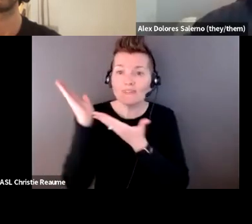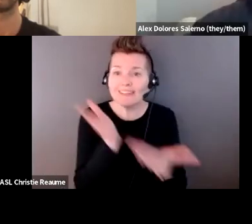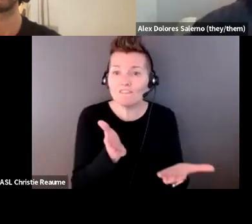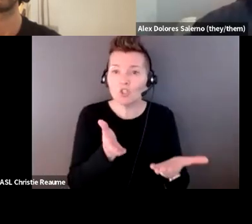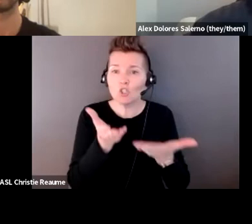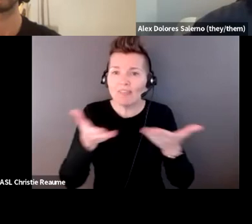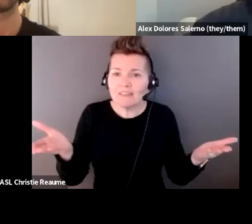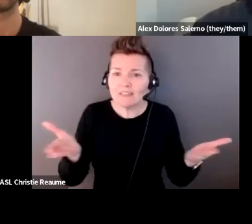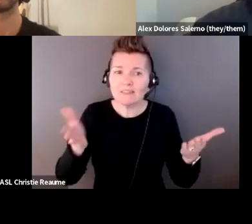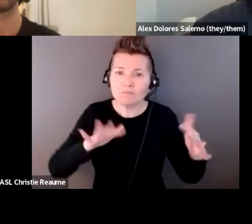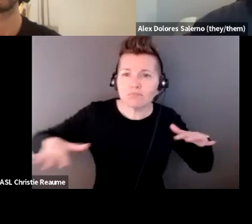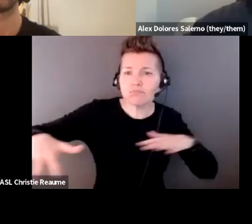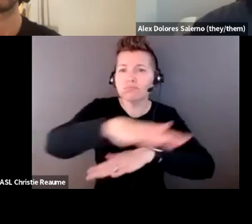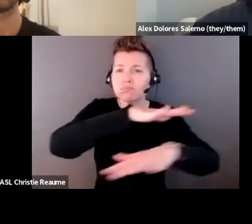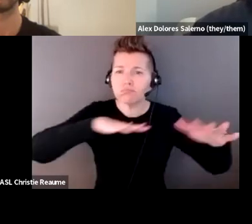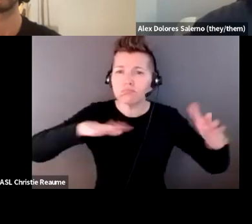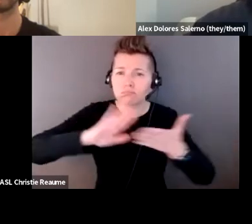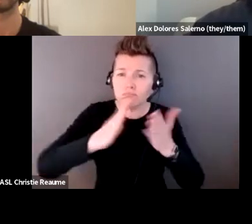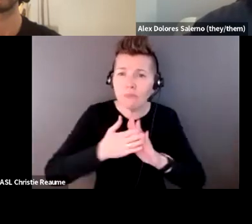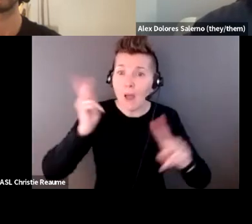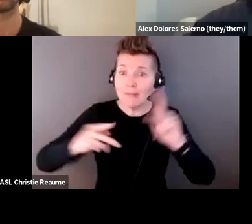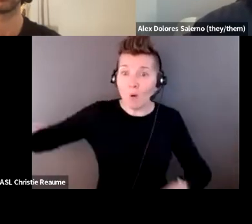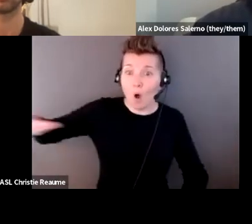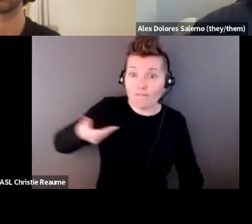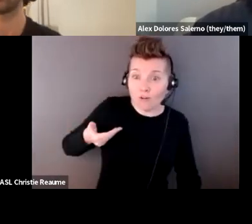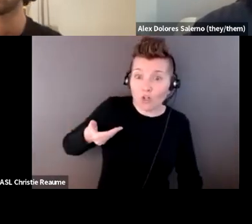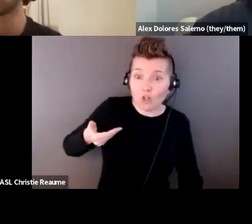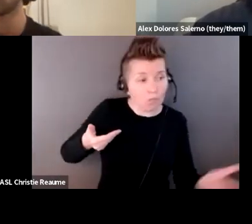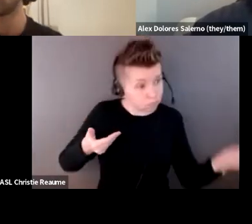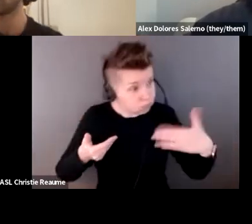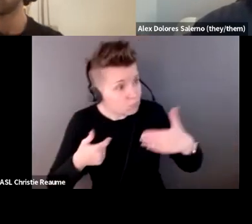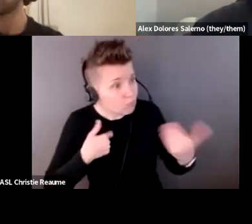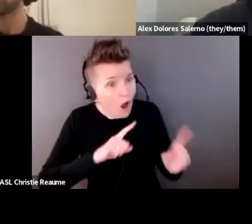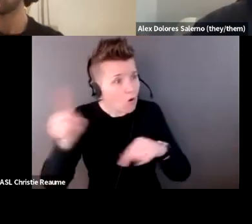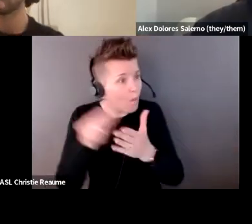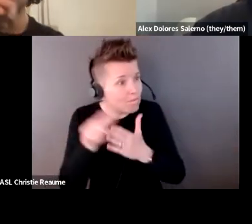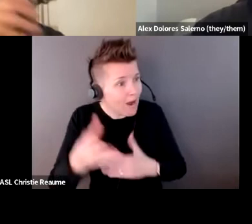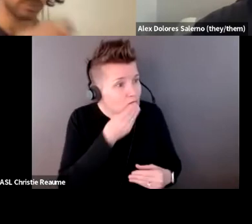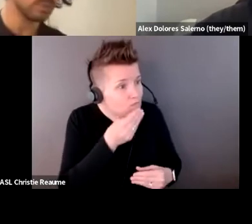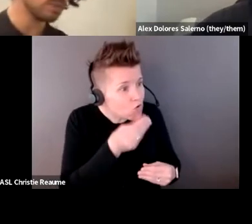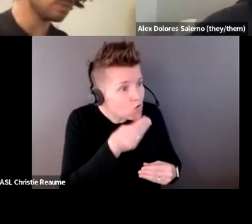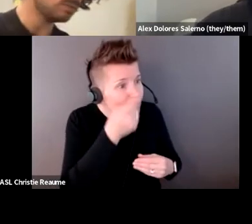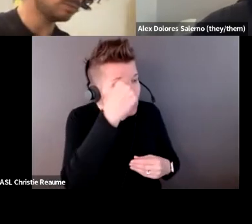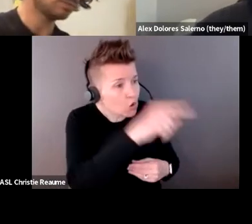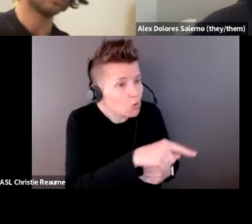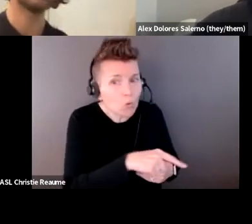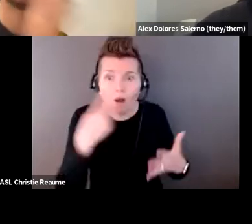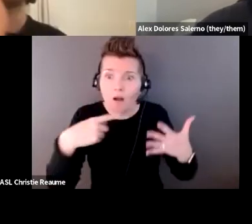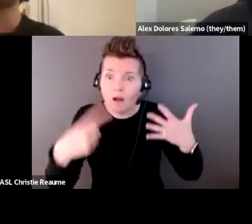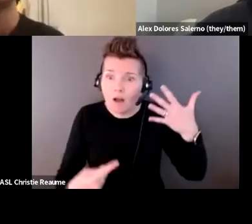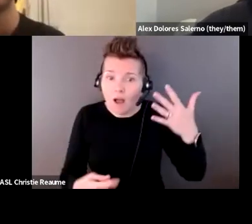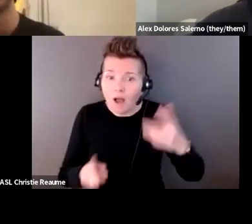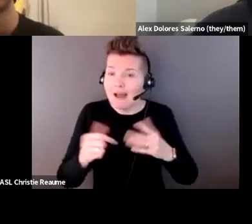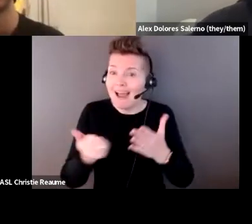people offering to go get me groceries and things like that. So, but you know, it was all online,